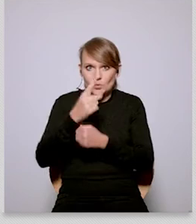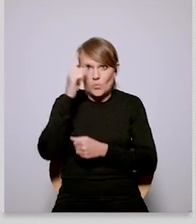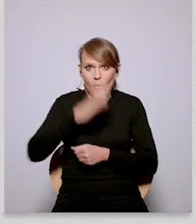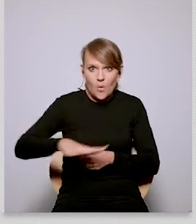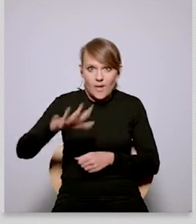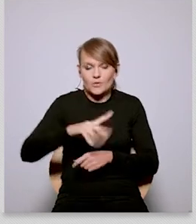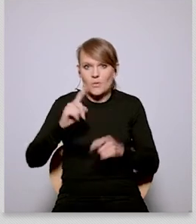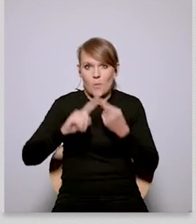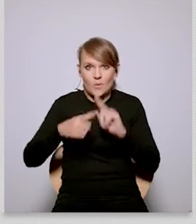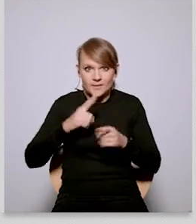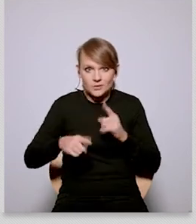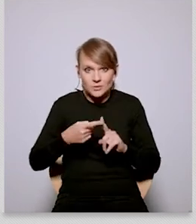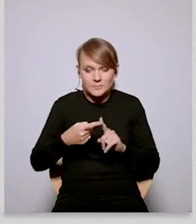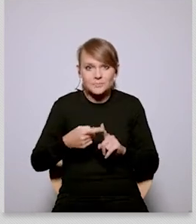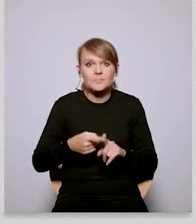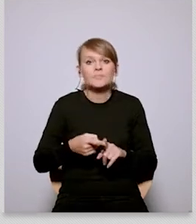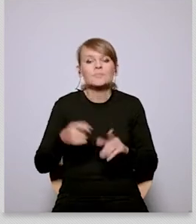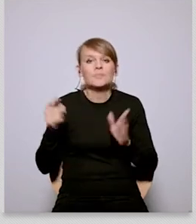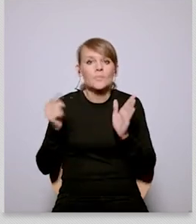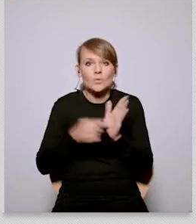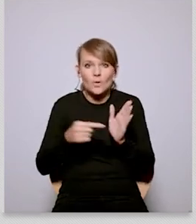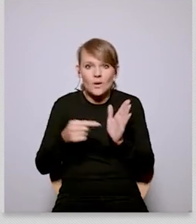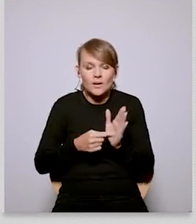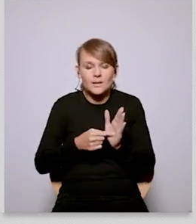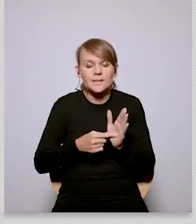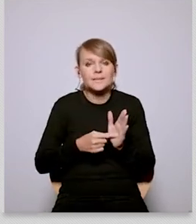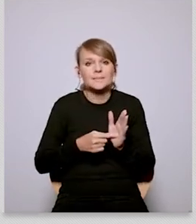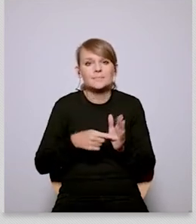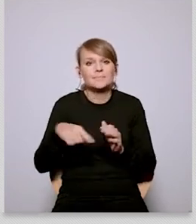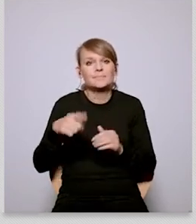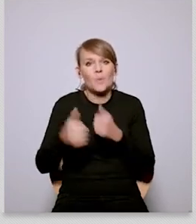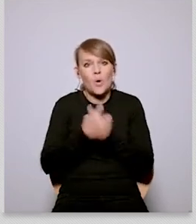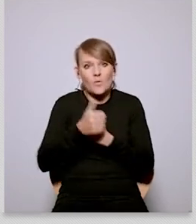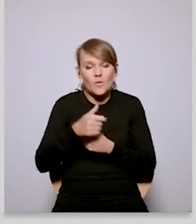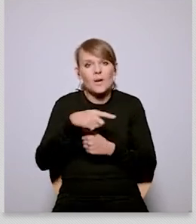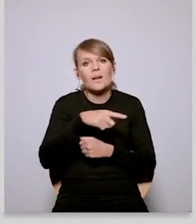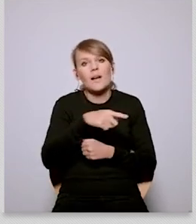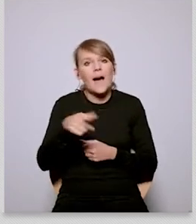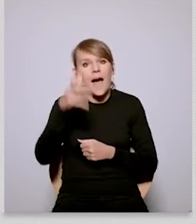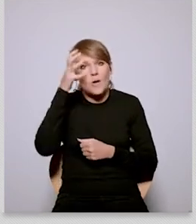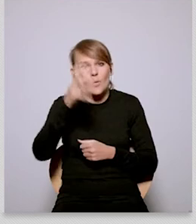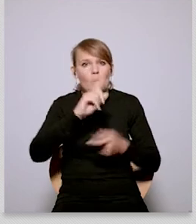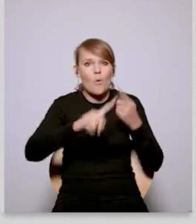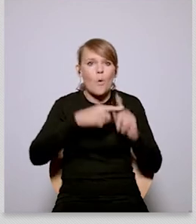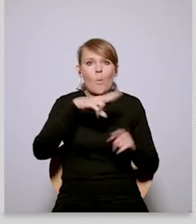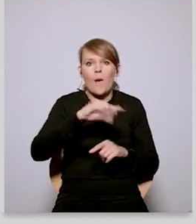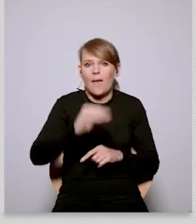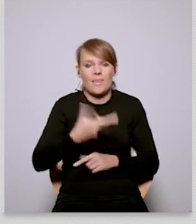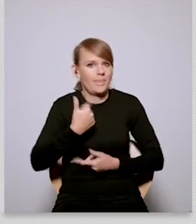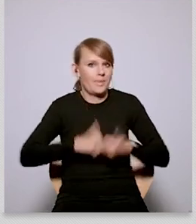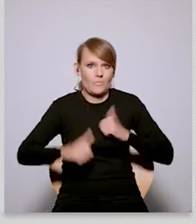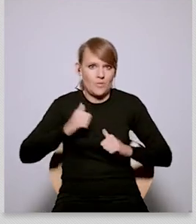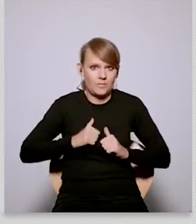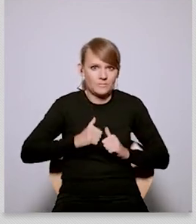makers are worried about um when it comes to taking this further when we ask the question about what what are the big challenges 19 out of um